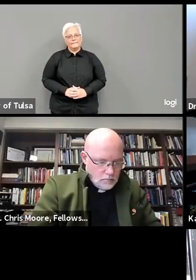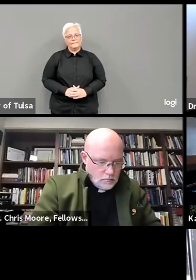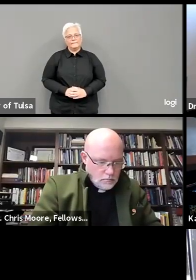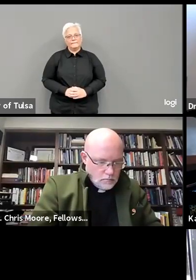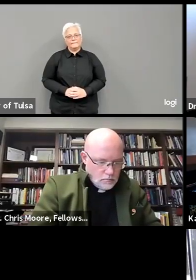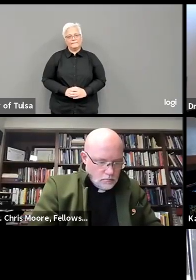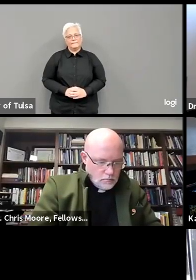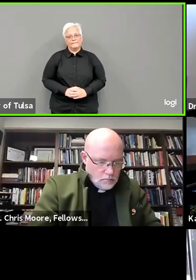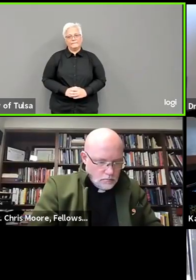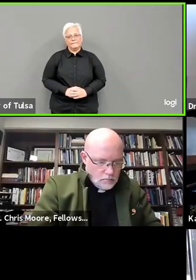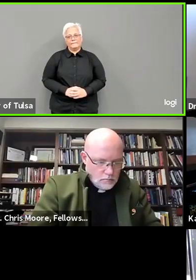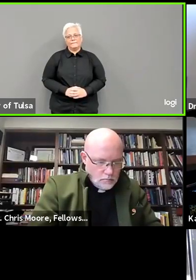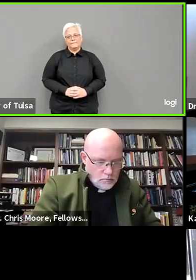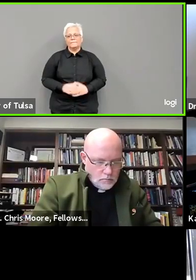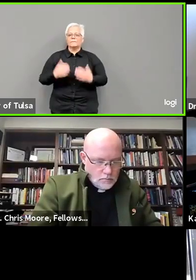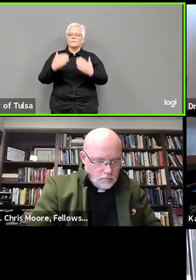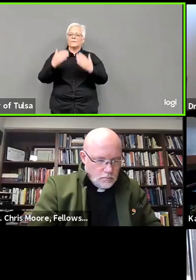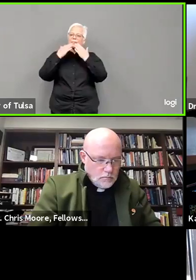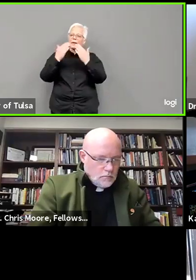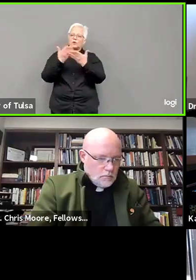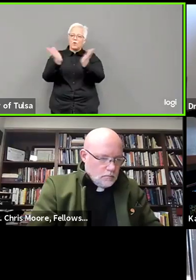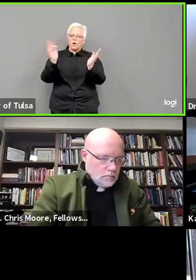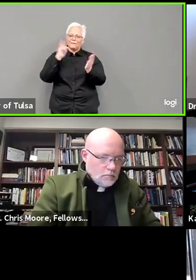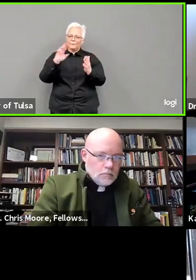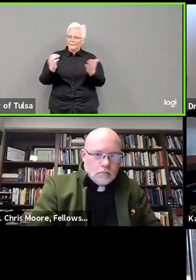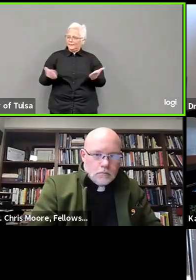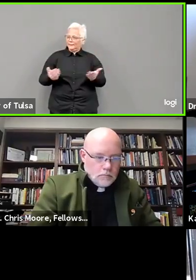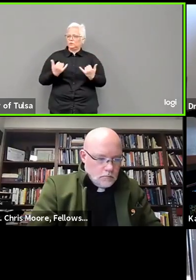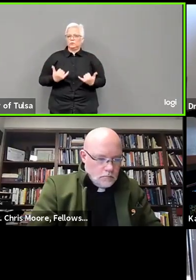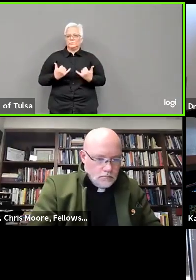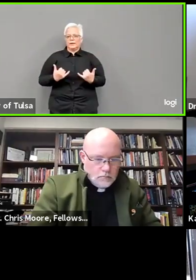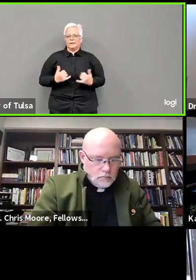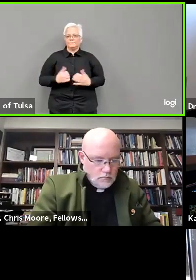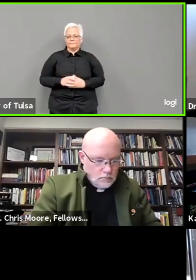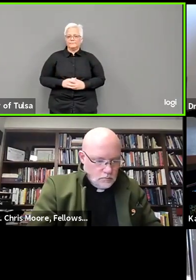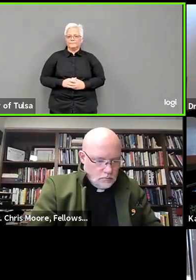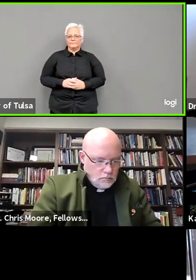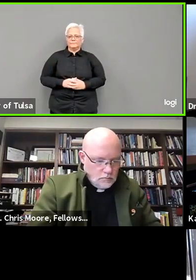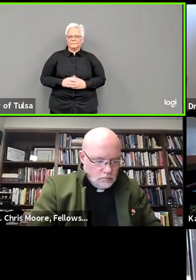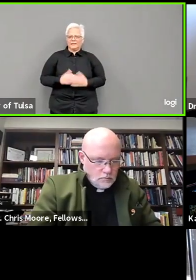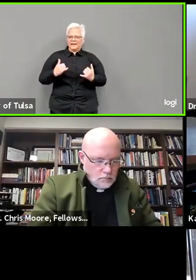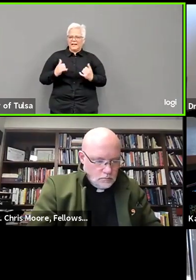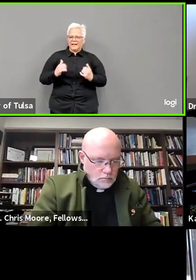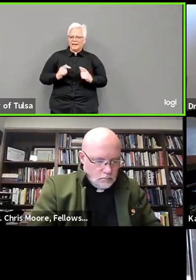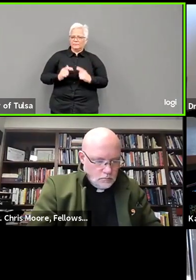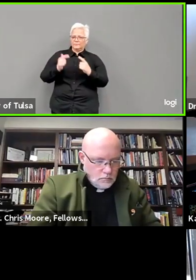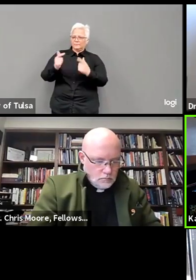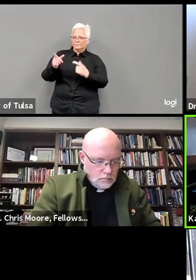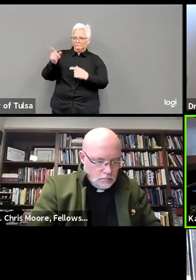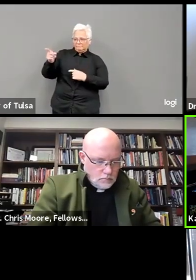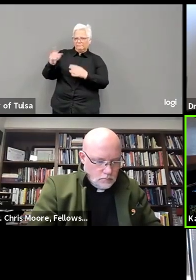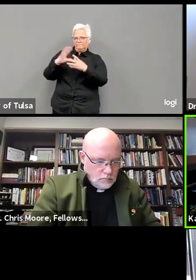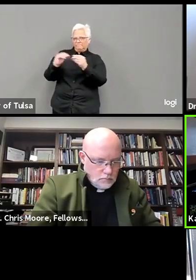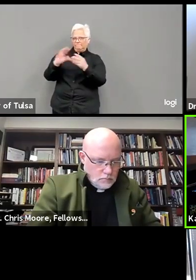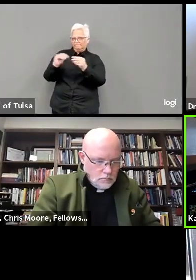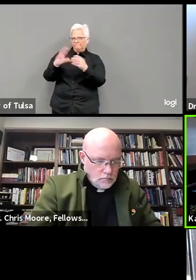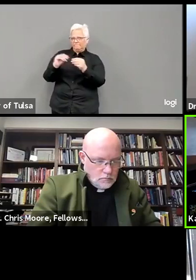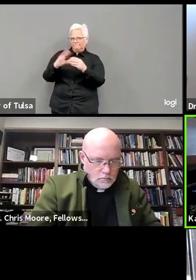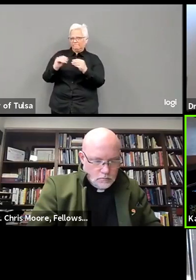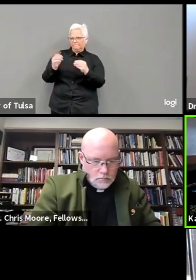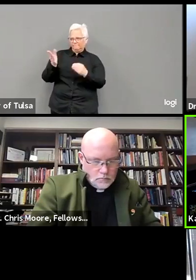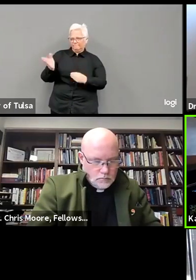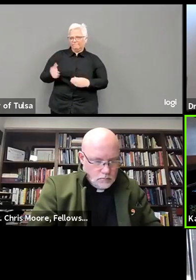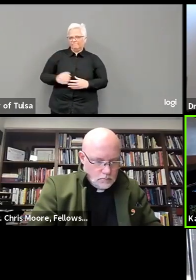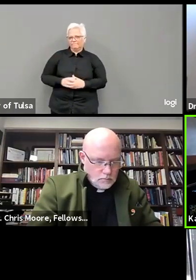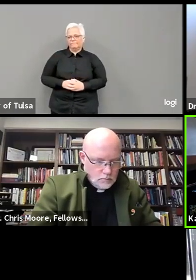Thank you all for being here with us today. I would now like to turn the floor over to Aliyah Shimi with the Tulsa Metropolitan Ministry.